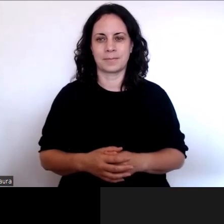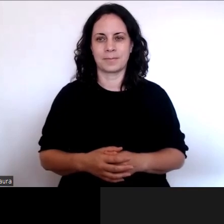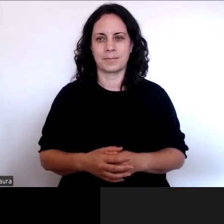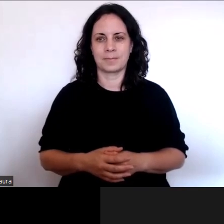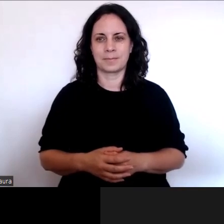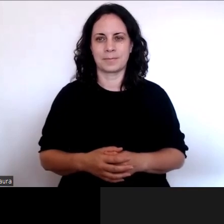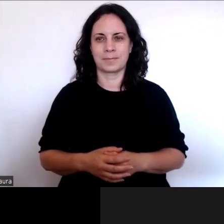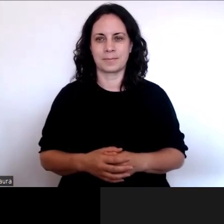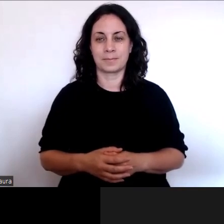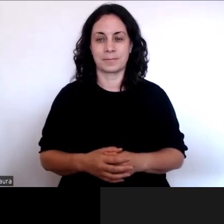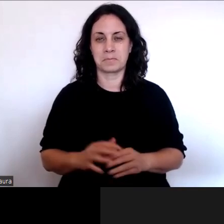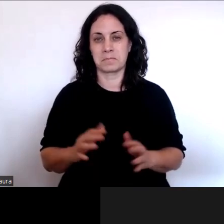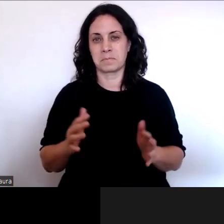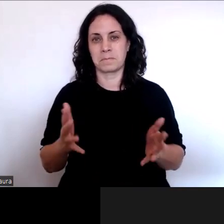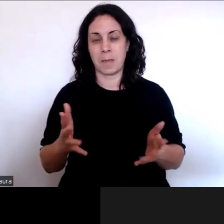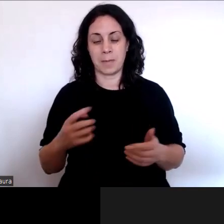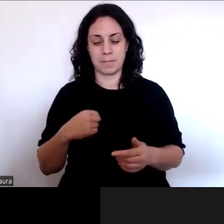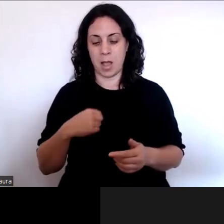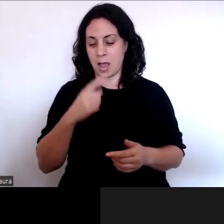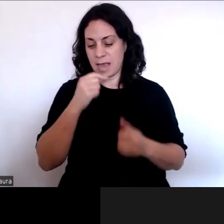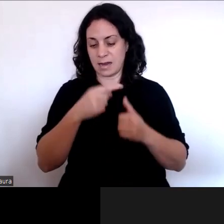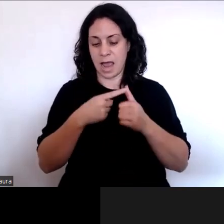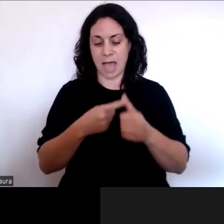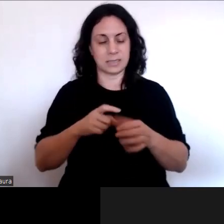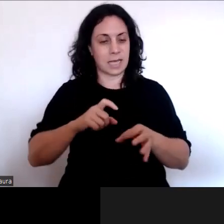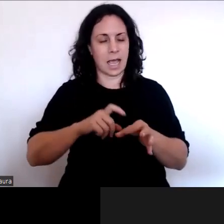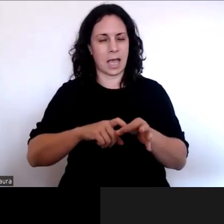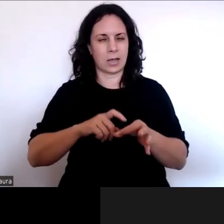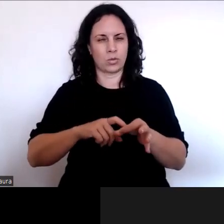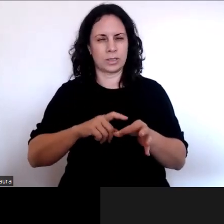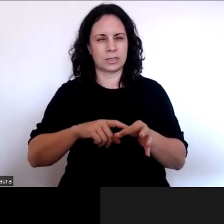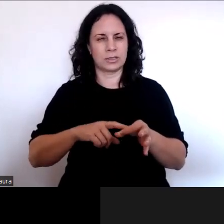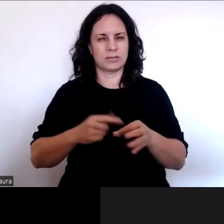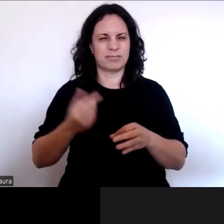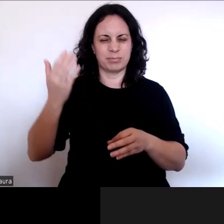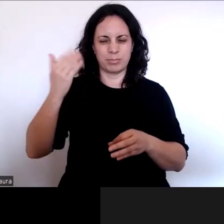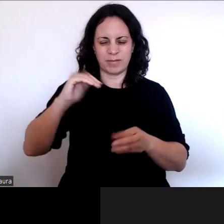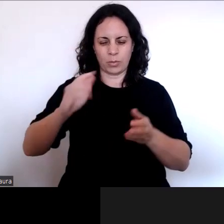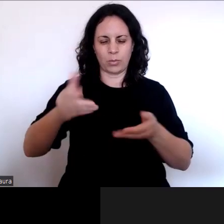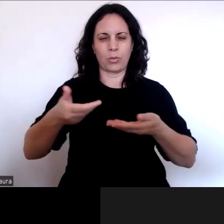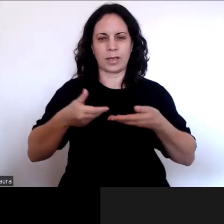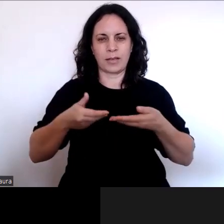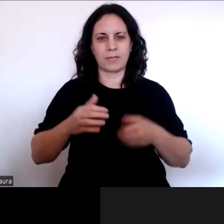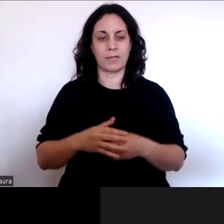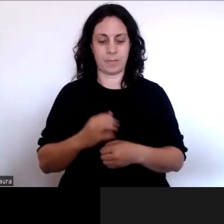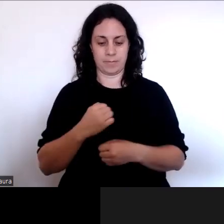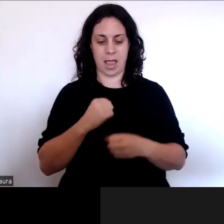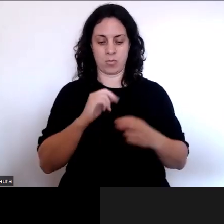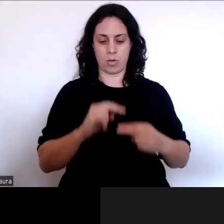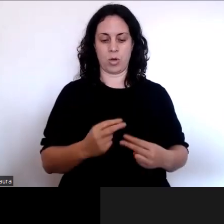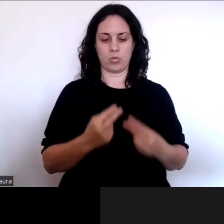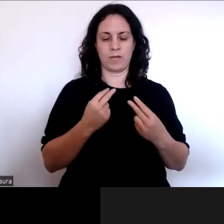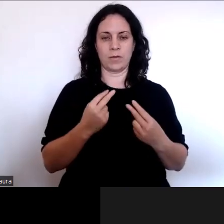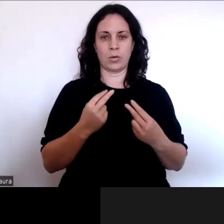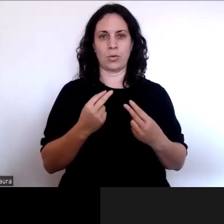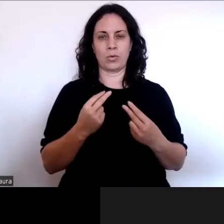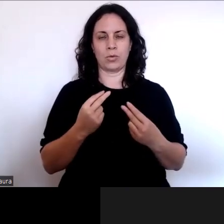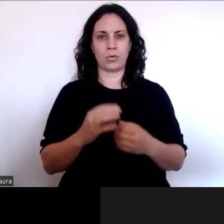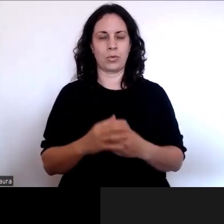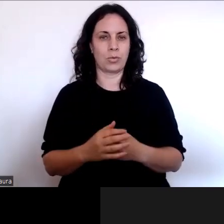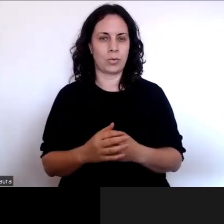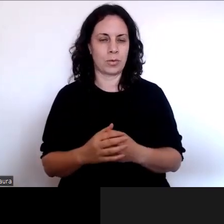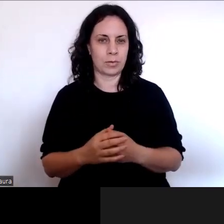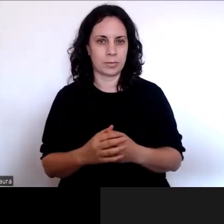how our review relates to the repeal and replace